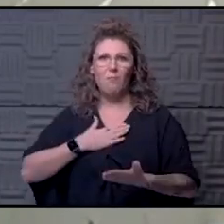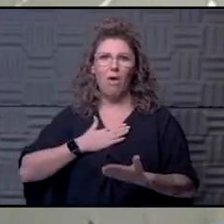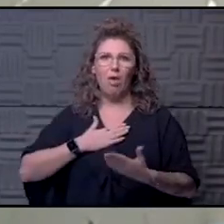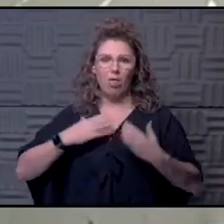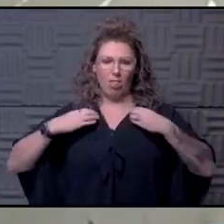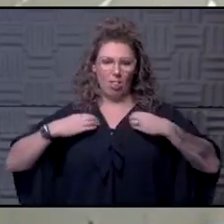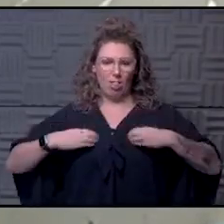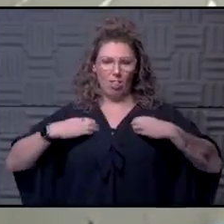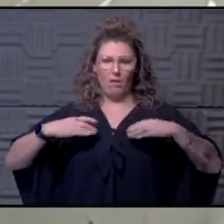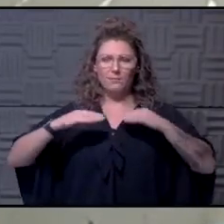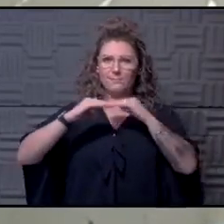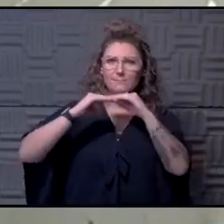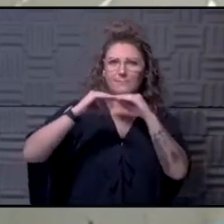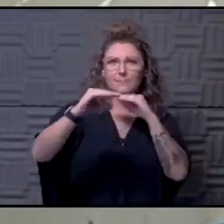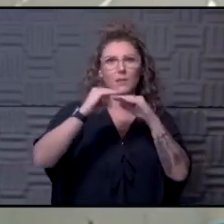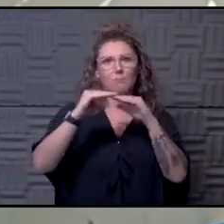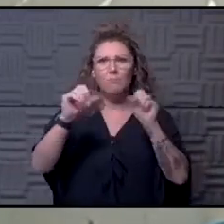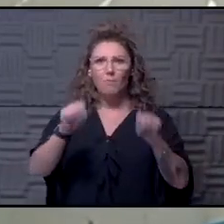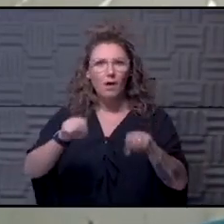as stable as they're going to be.